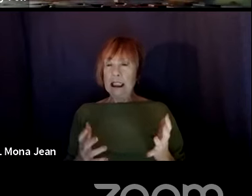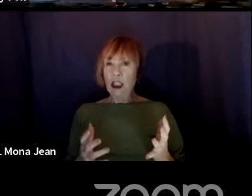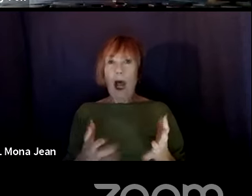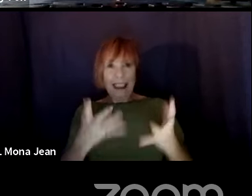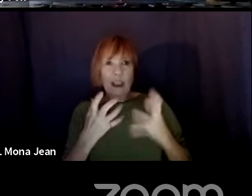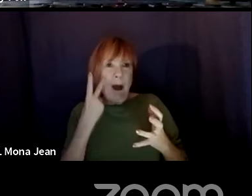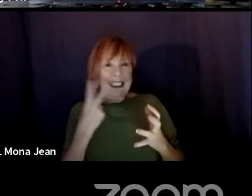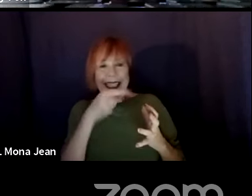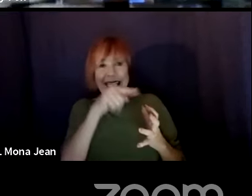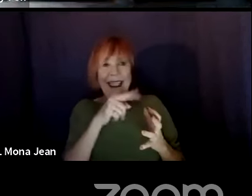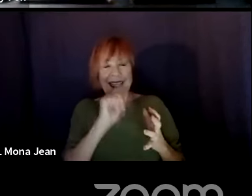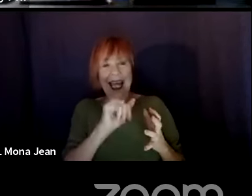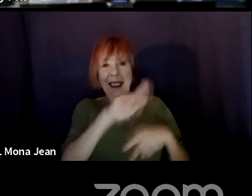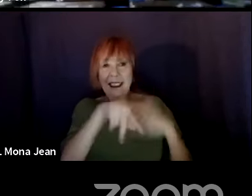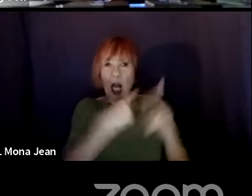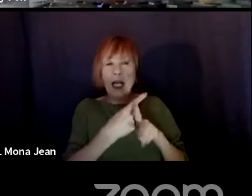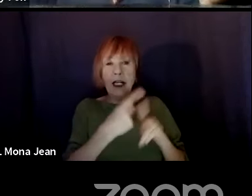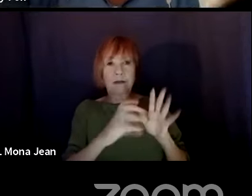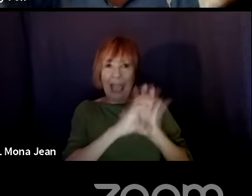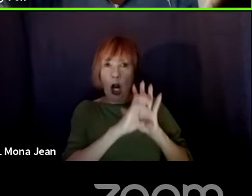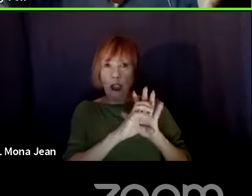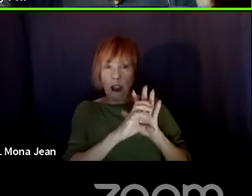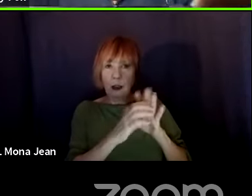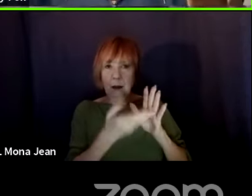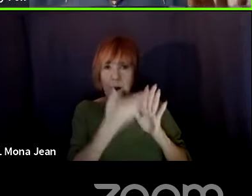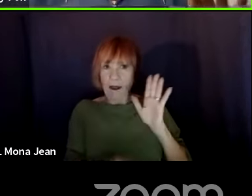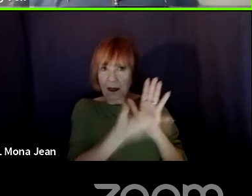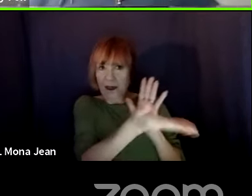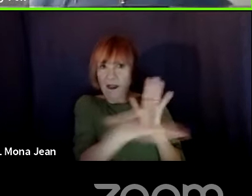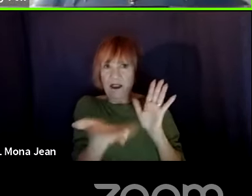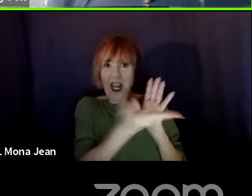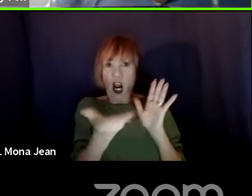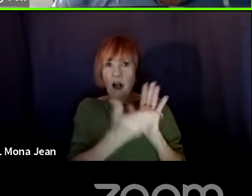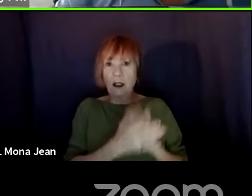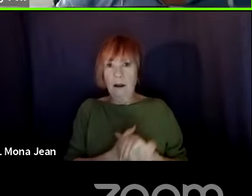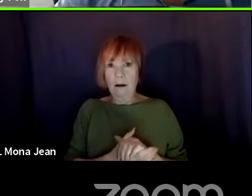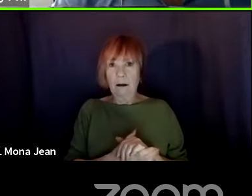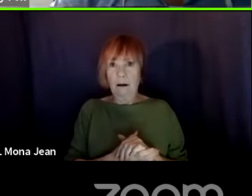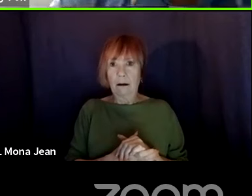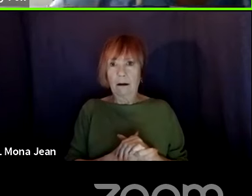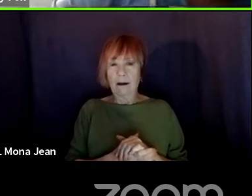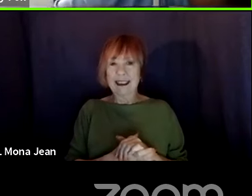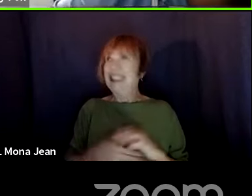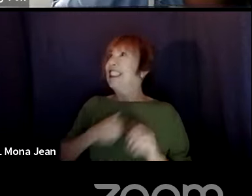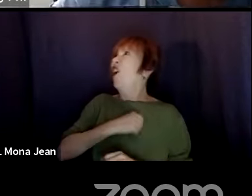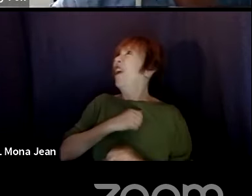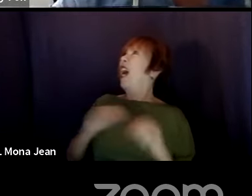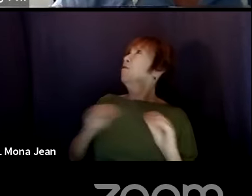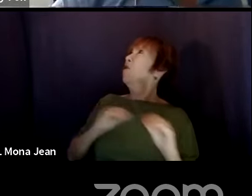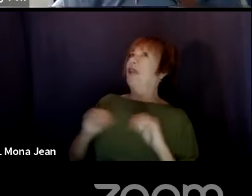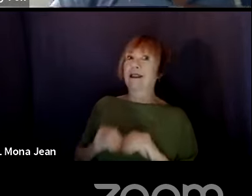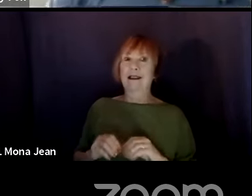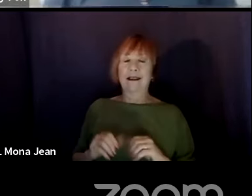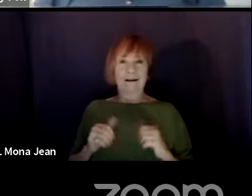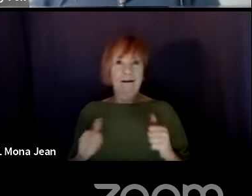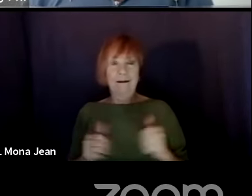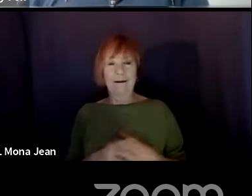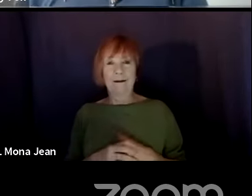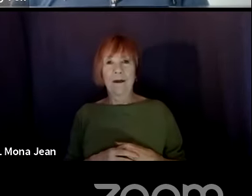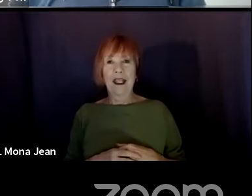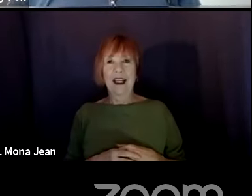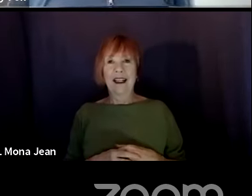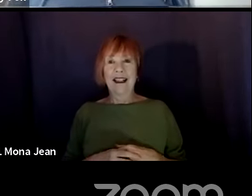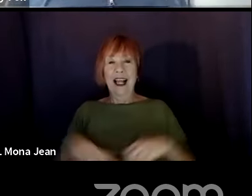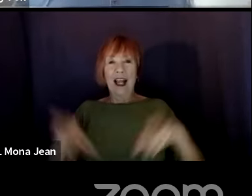Yeah. Yeah. I'm glad that was brought up. Um, so that Mike, cause I was having internet. That's cool. Yeah. The wall has